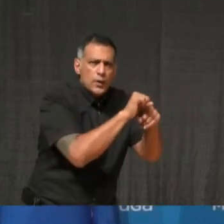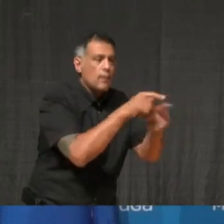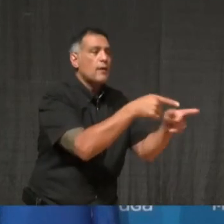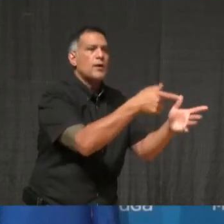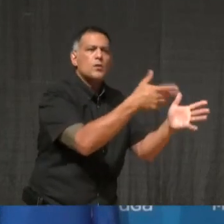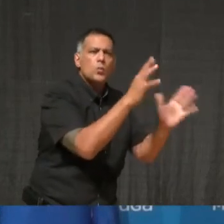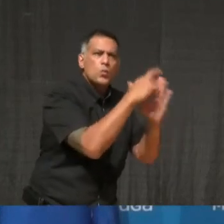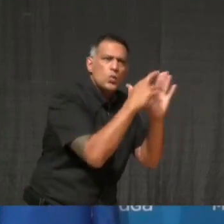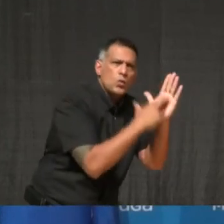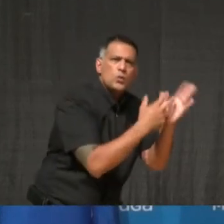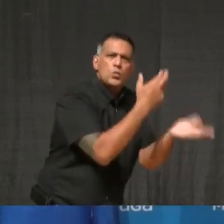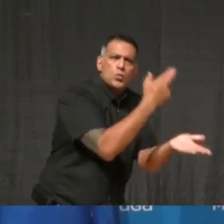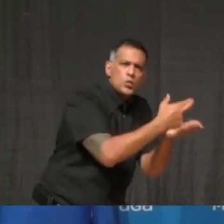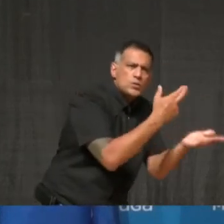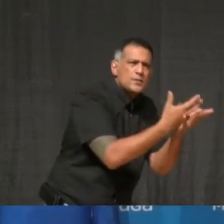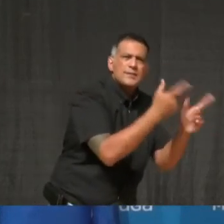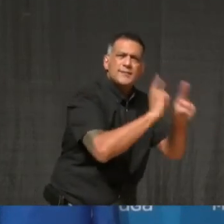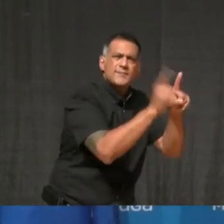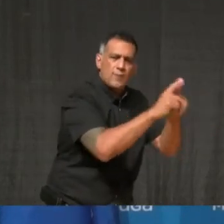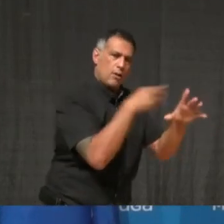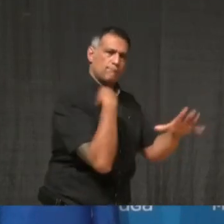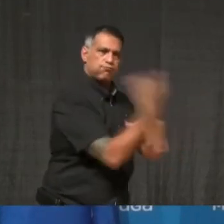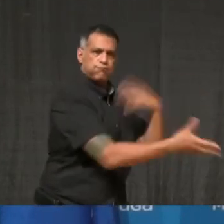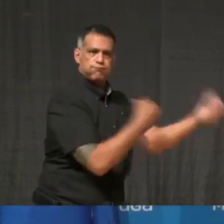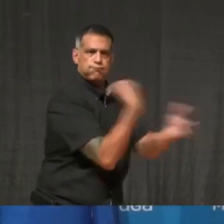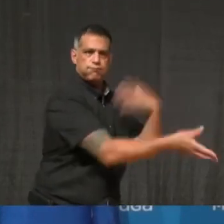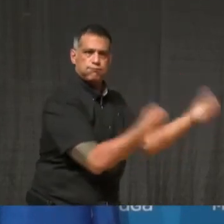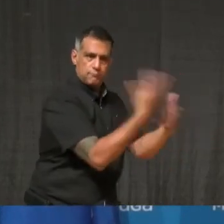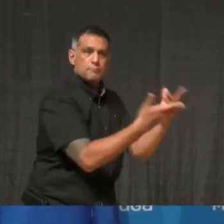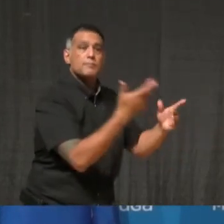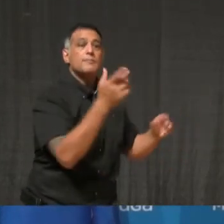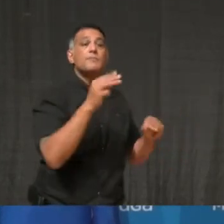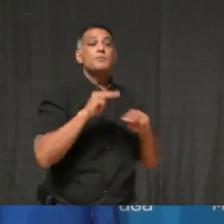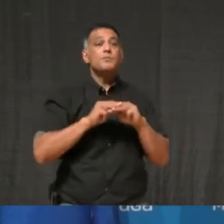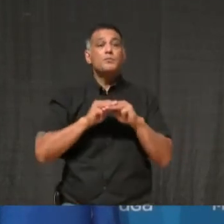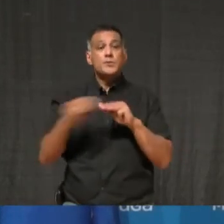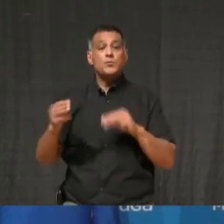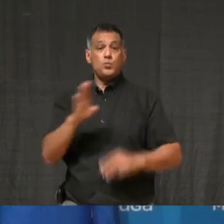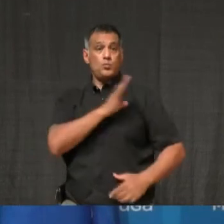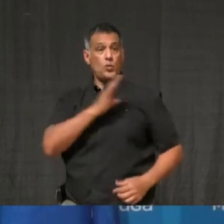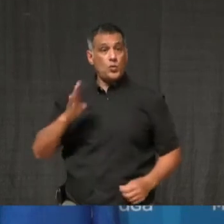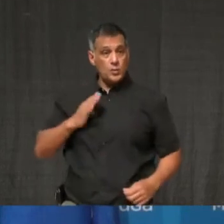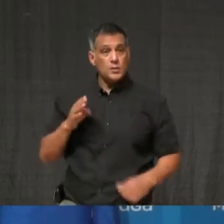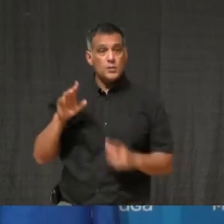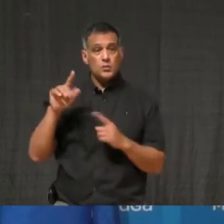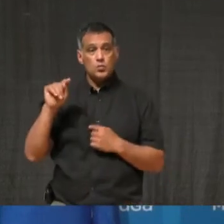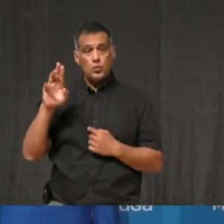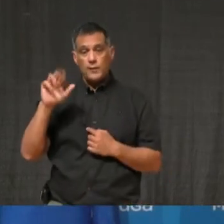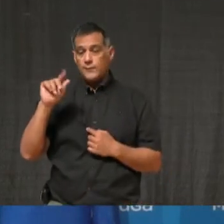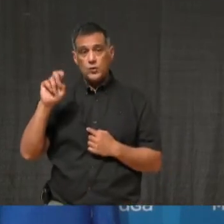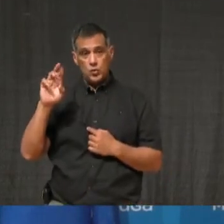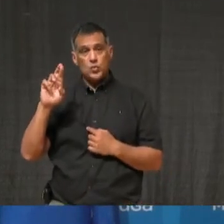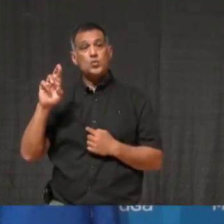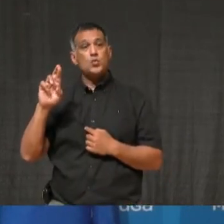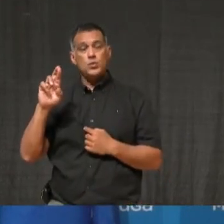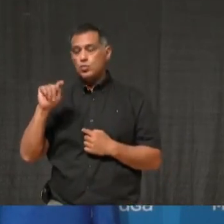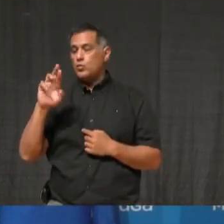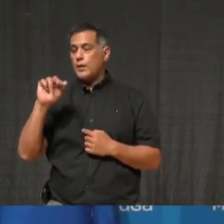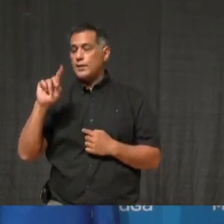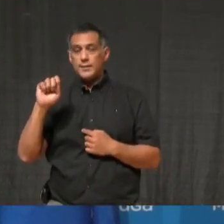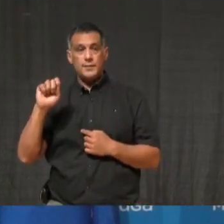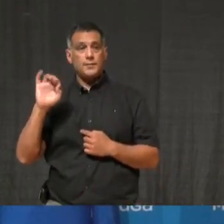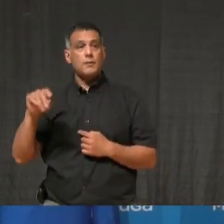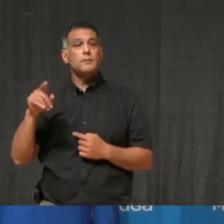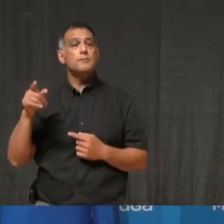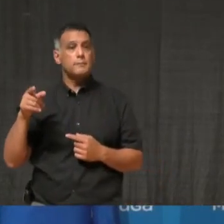of one-on-one meetings with small businesses, but many more can be done. And so certainly on our website, all those resources are